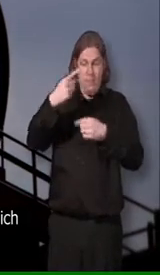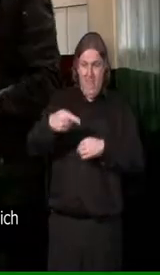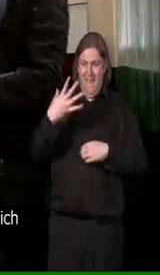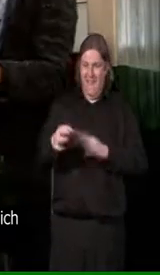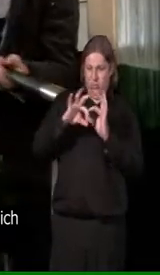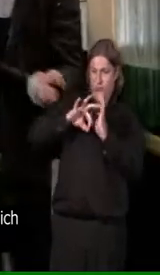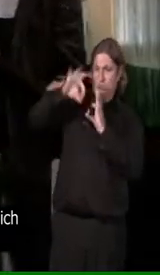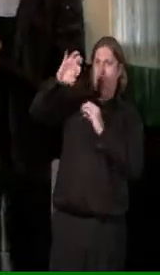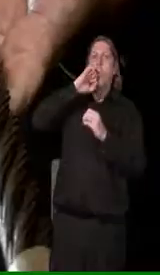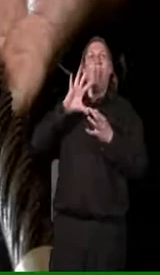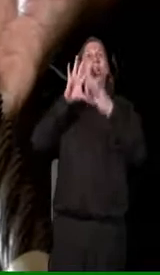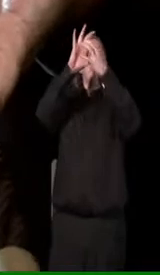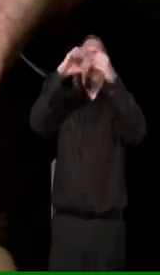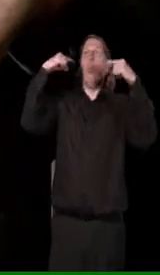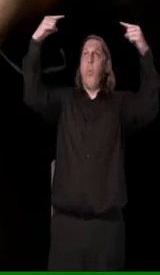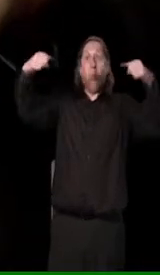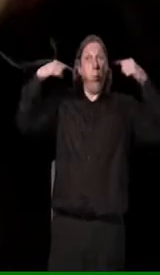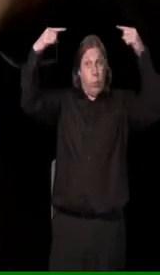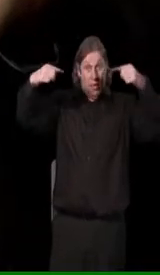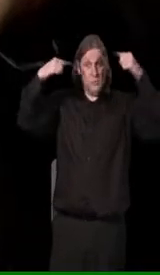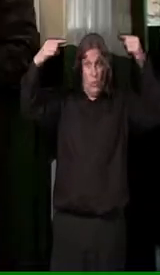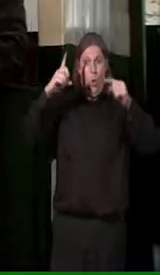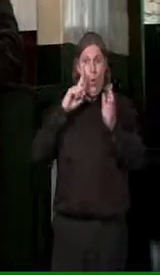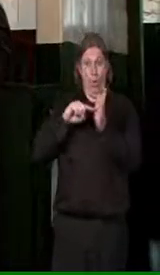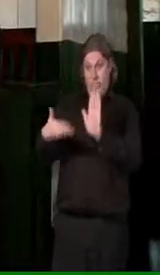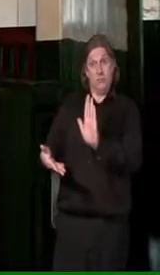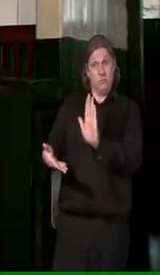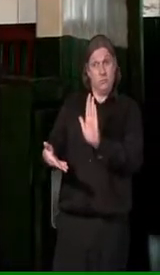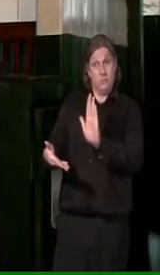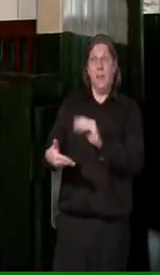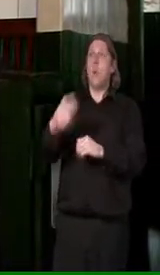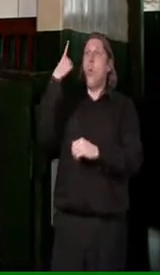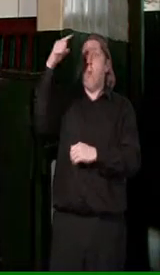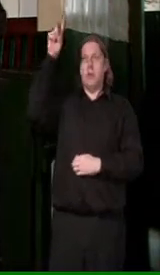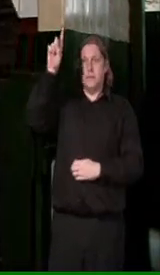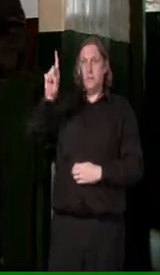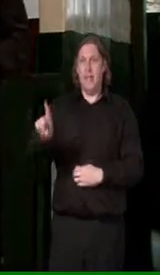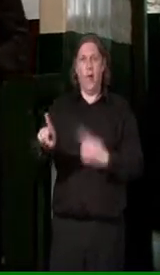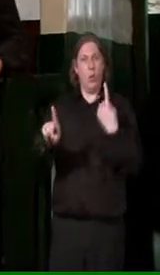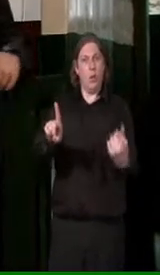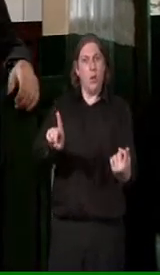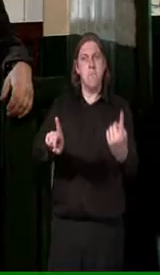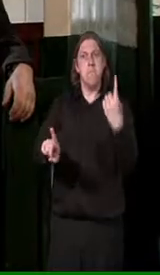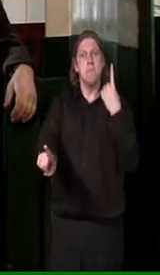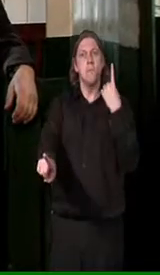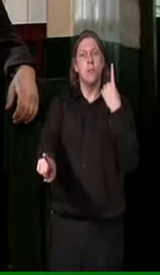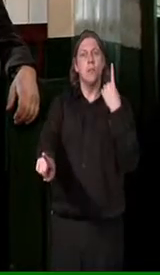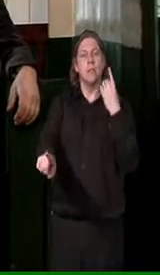They look a bit like this. One rope winds on, one rope winds off. One cage goes down, one cage comes up.